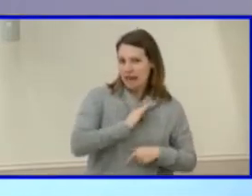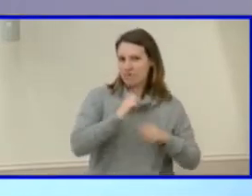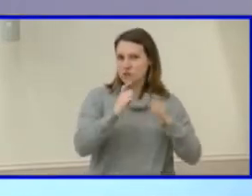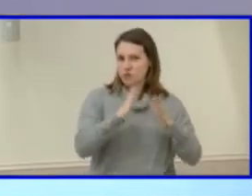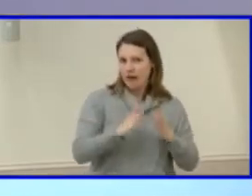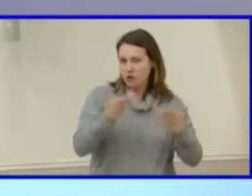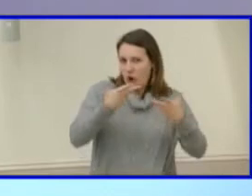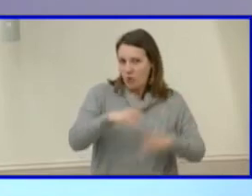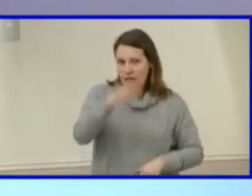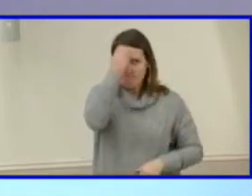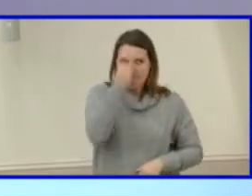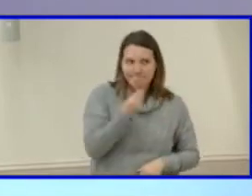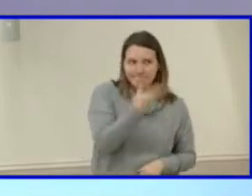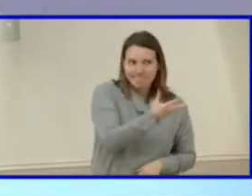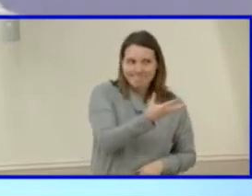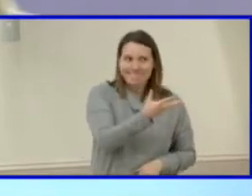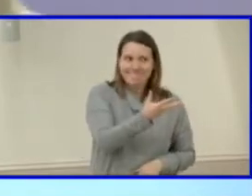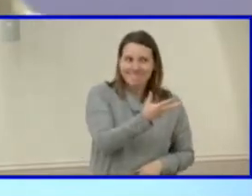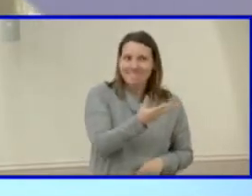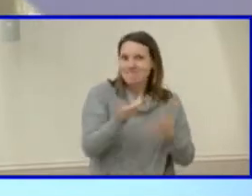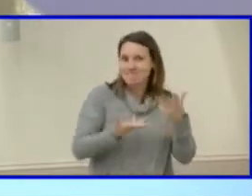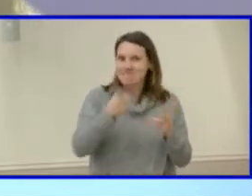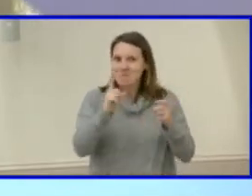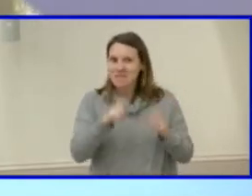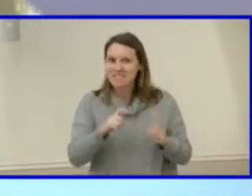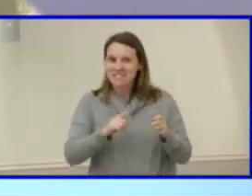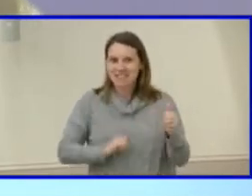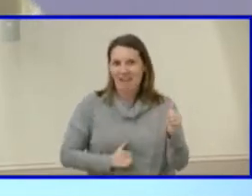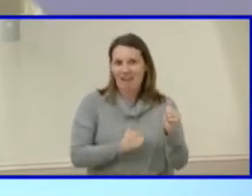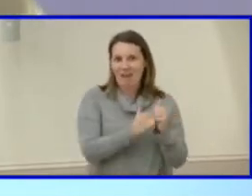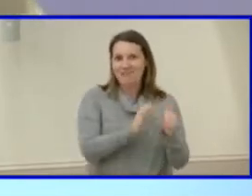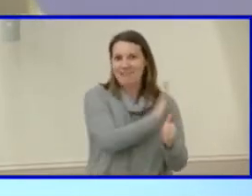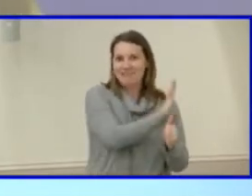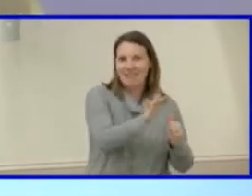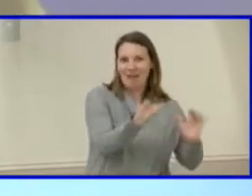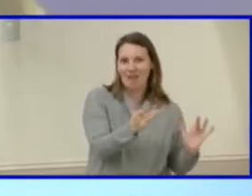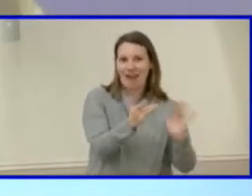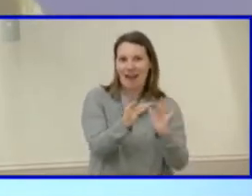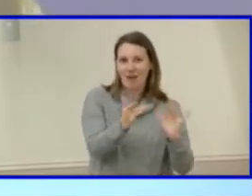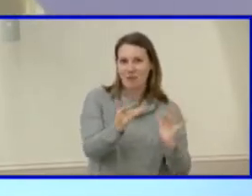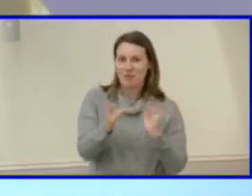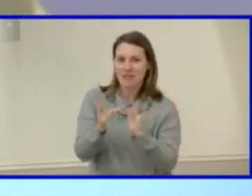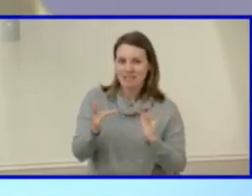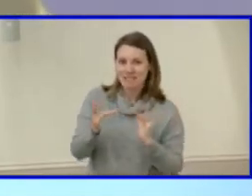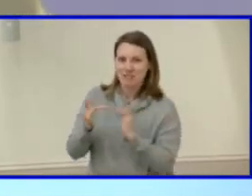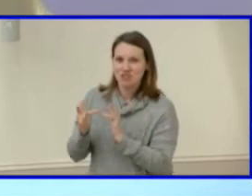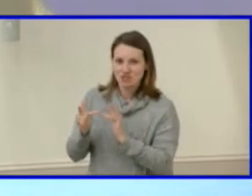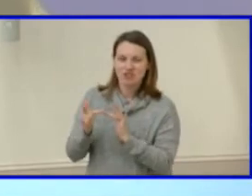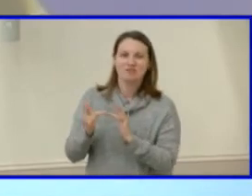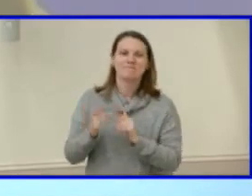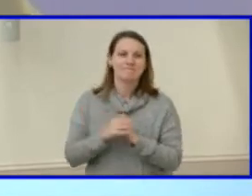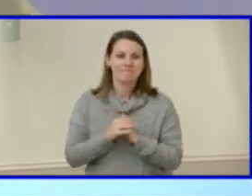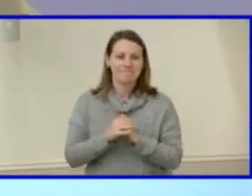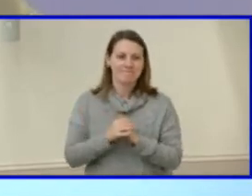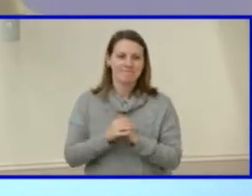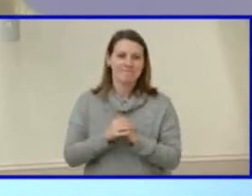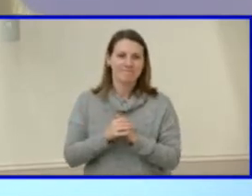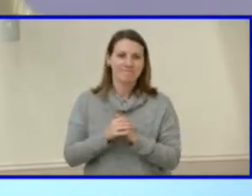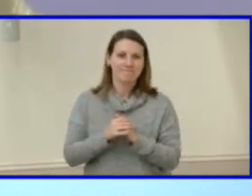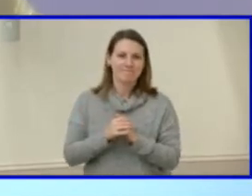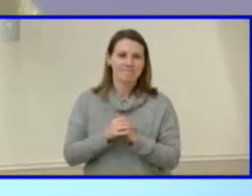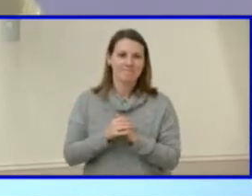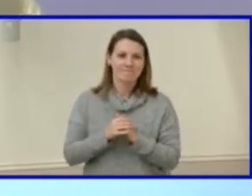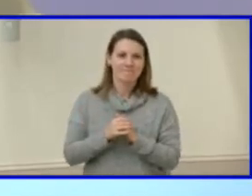just update their outreach. And as they go around having information centers, really make kids